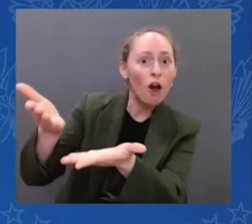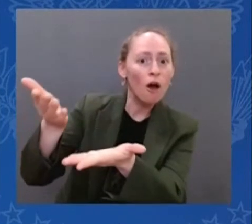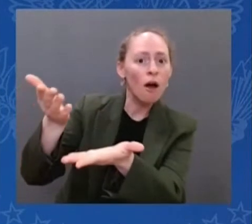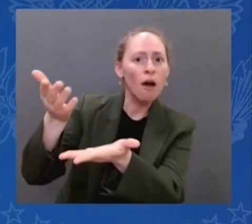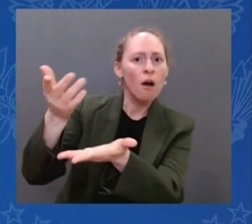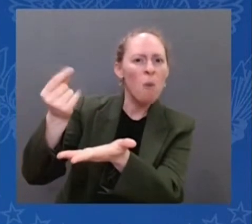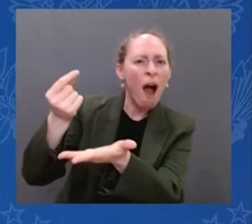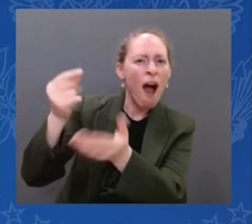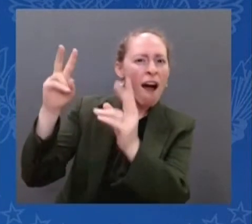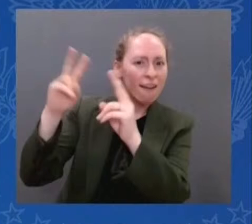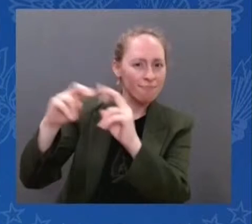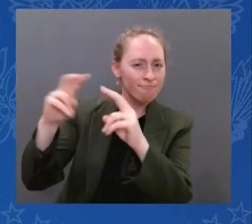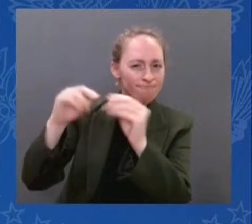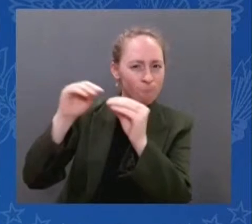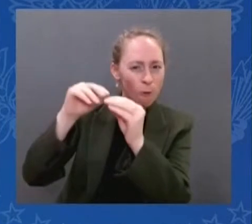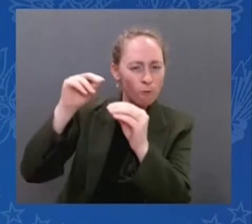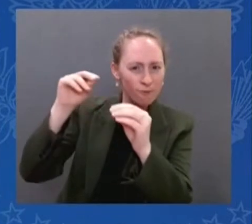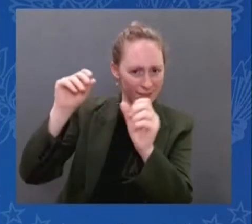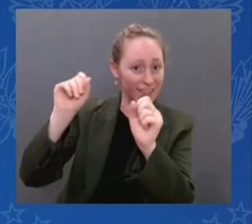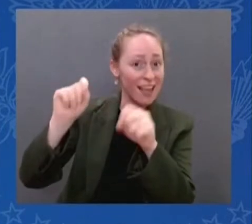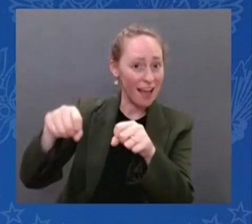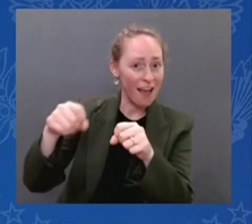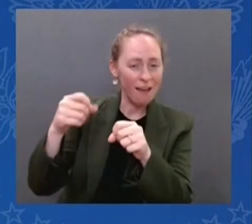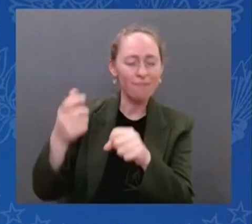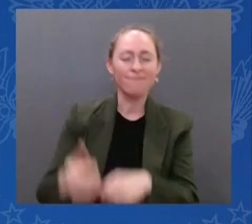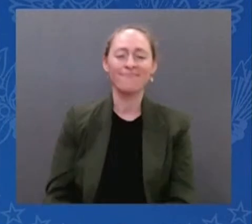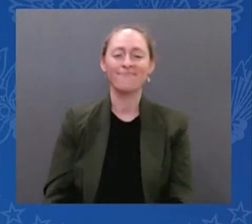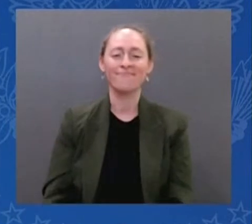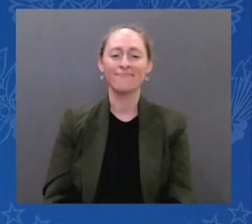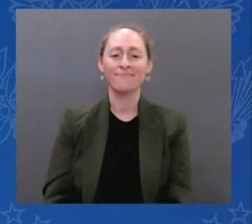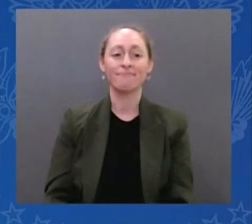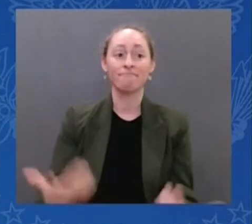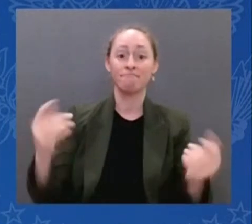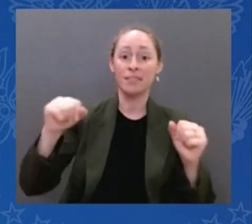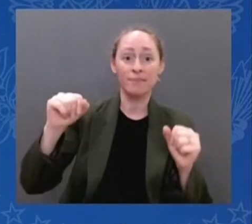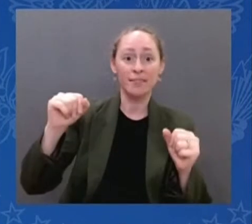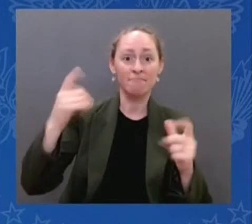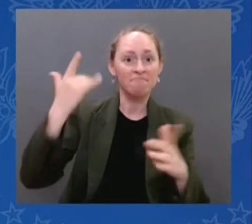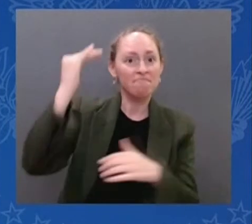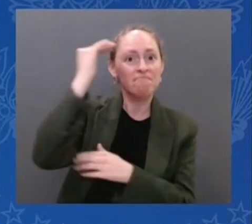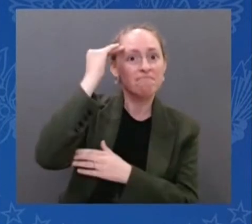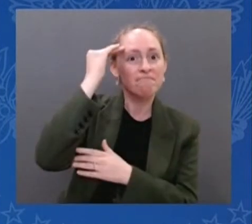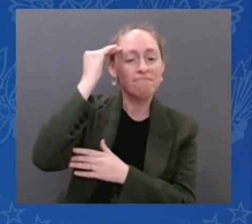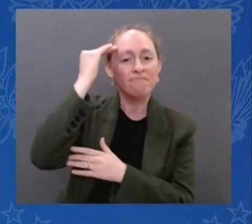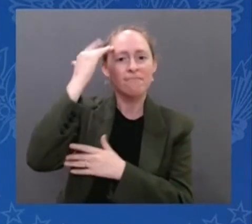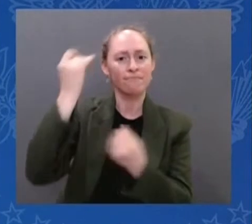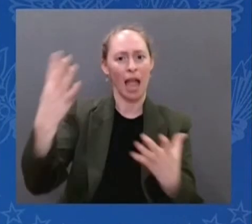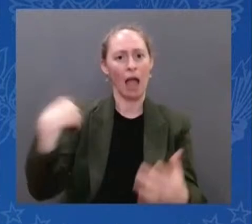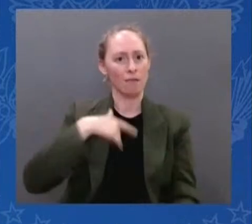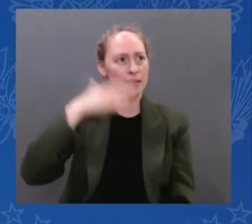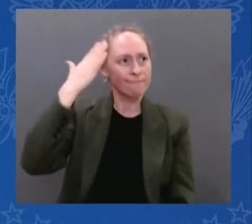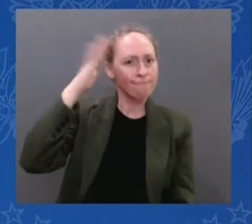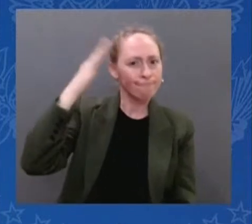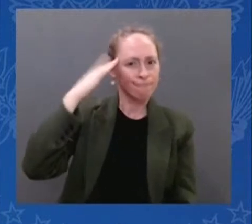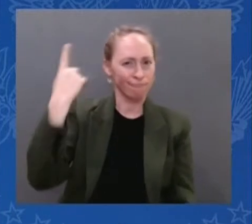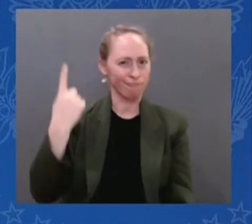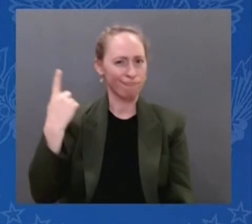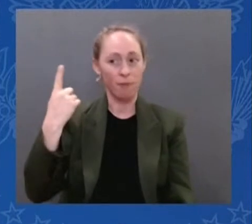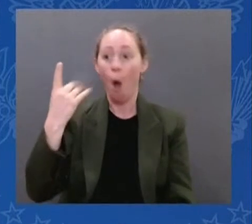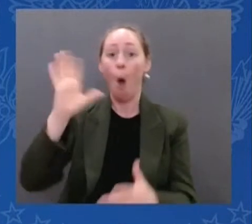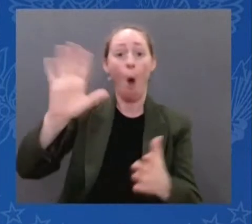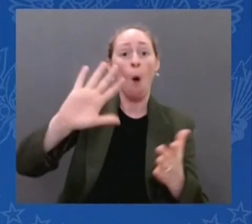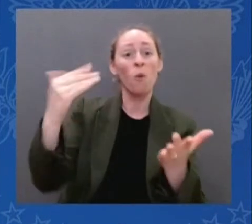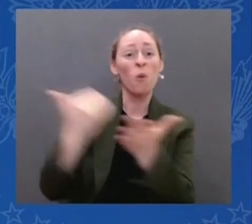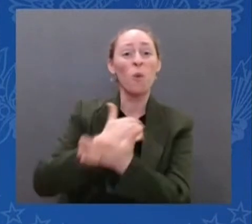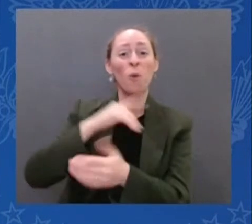even know what the questions are yet. This is what's happening. And it's because of this wonderful